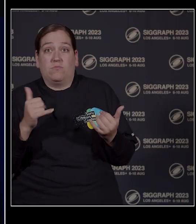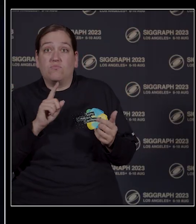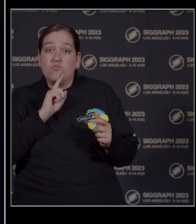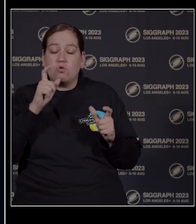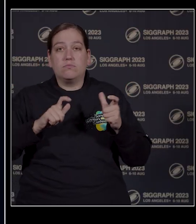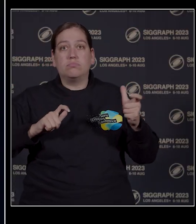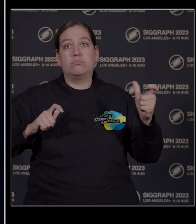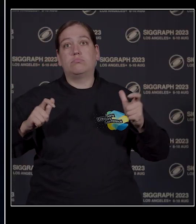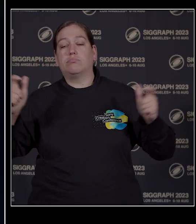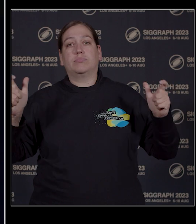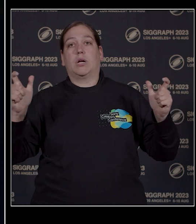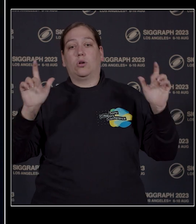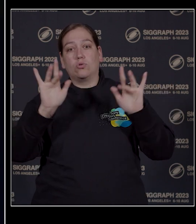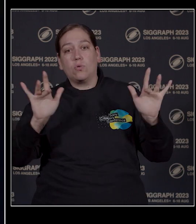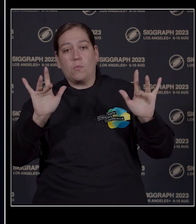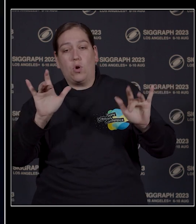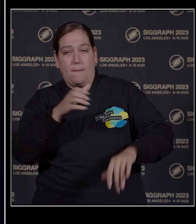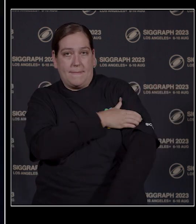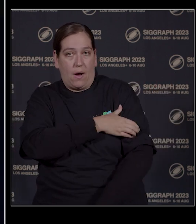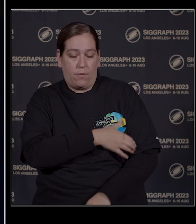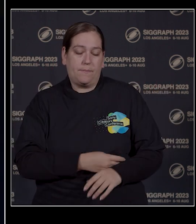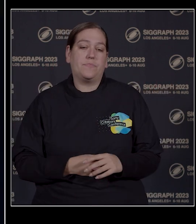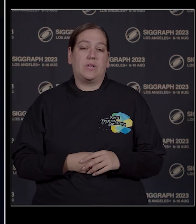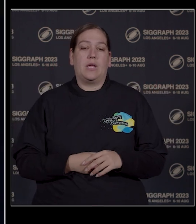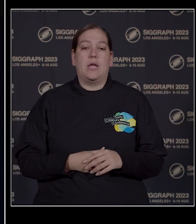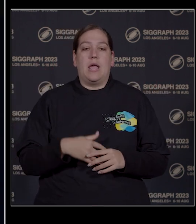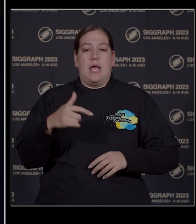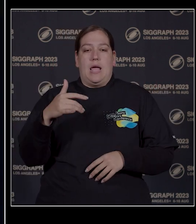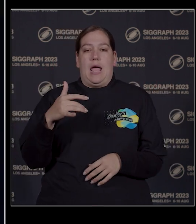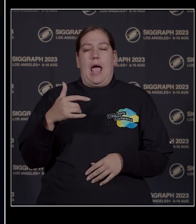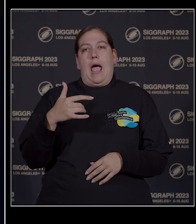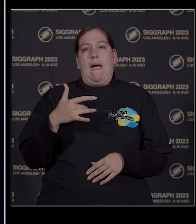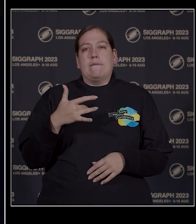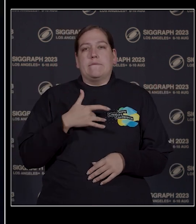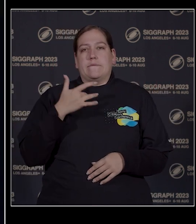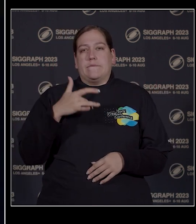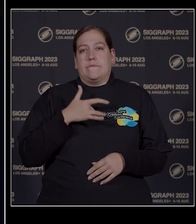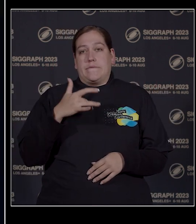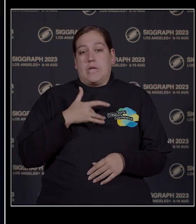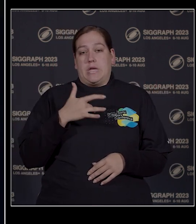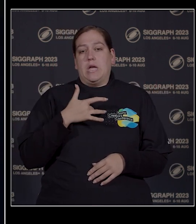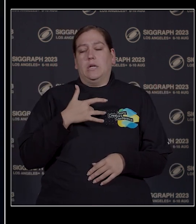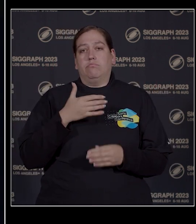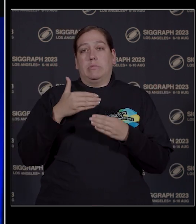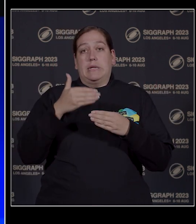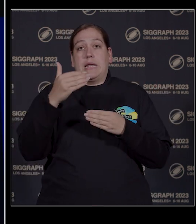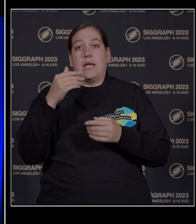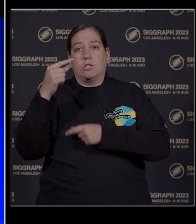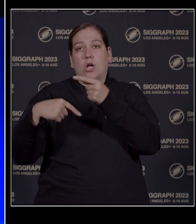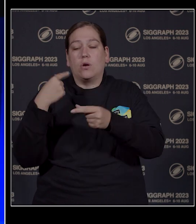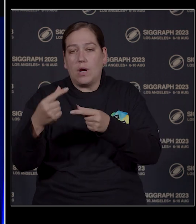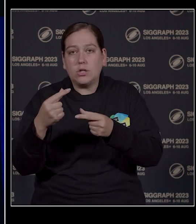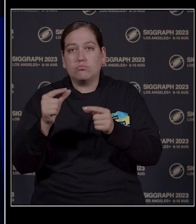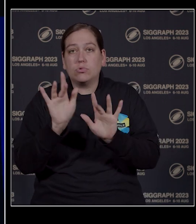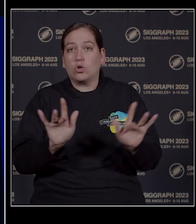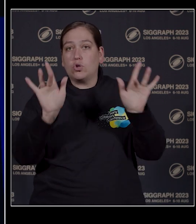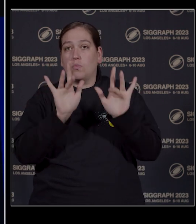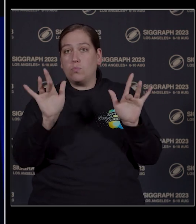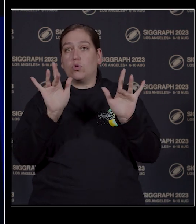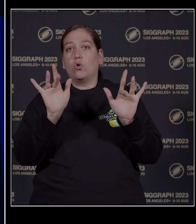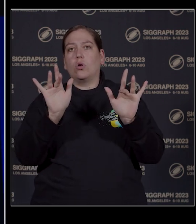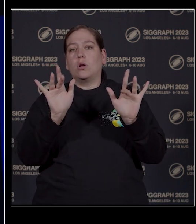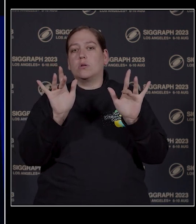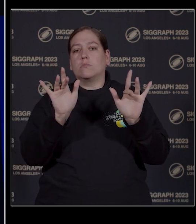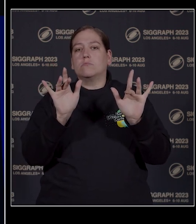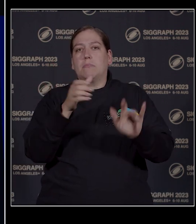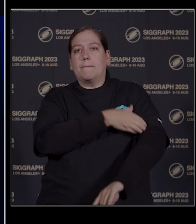Well, I believe that data and computing power will play an essential role in next generation creativity and entertainment as well.